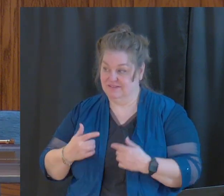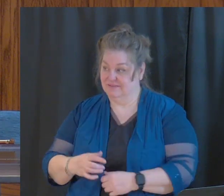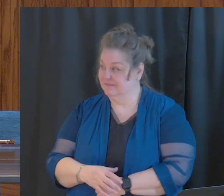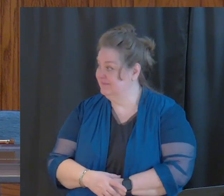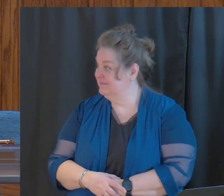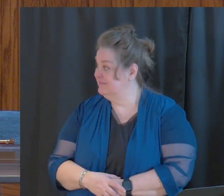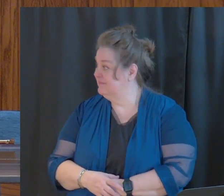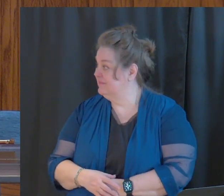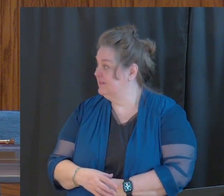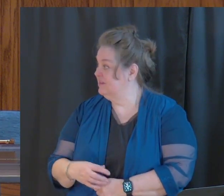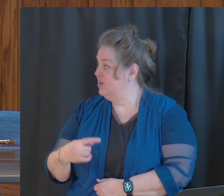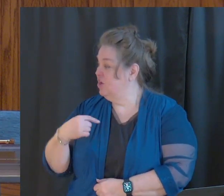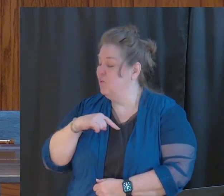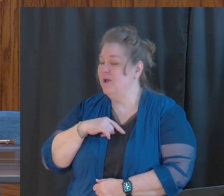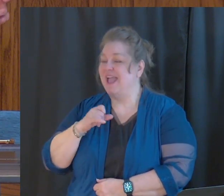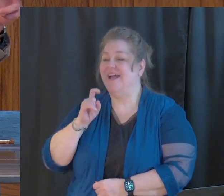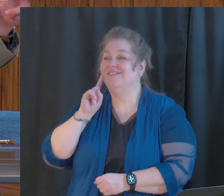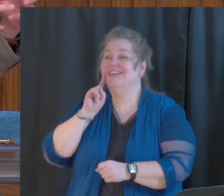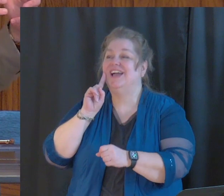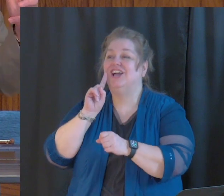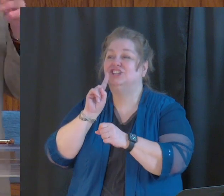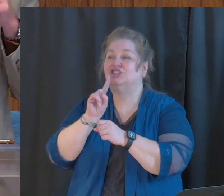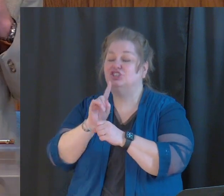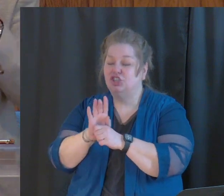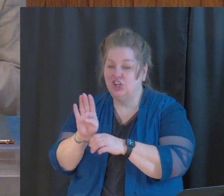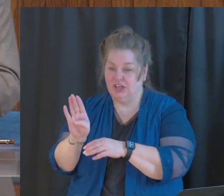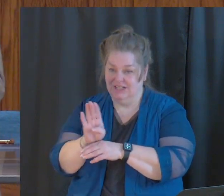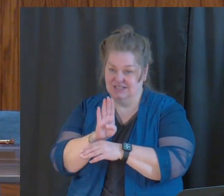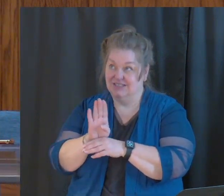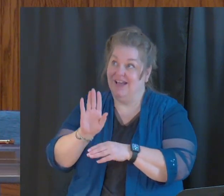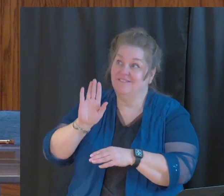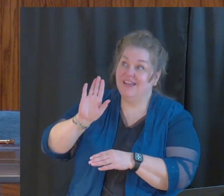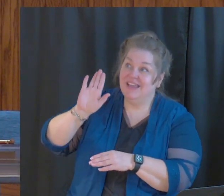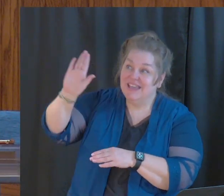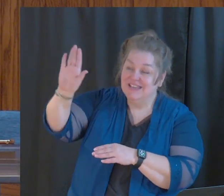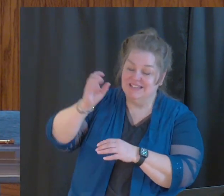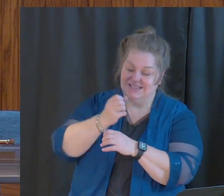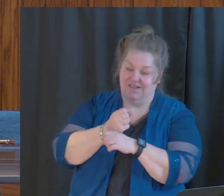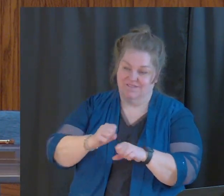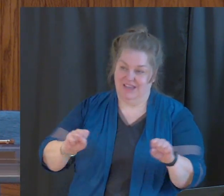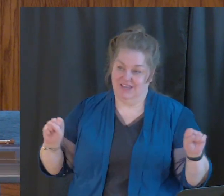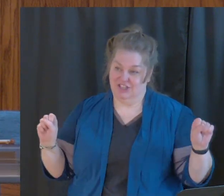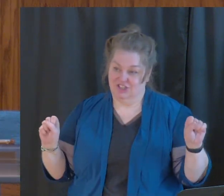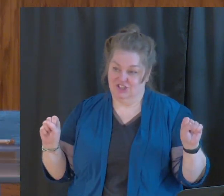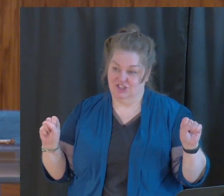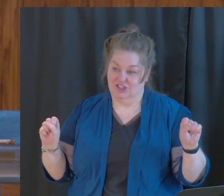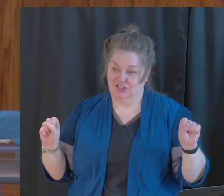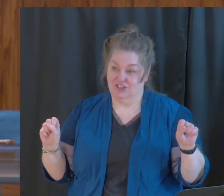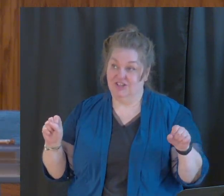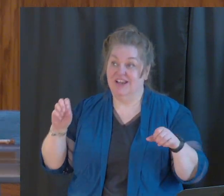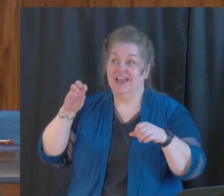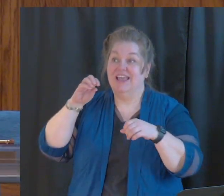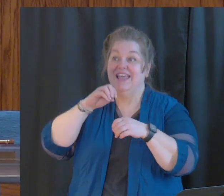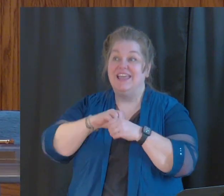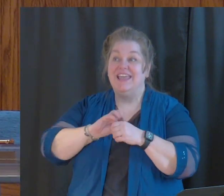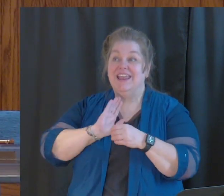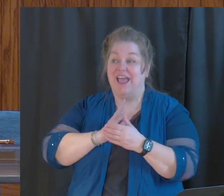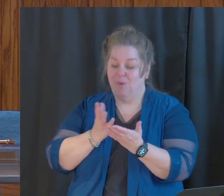We have the assurance of his salvation in our hands